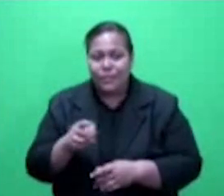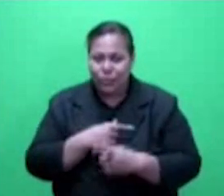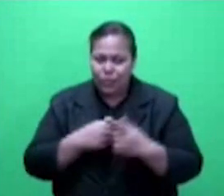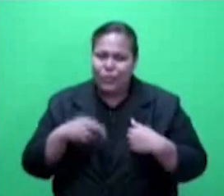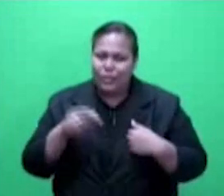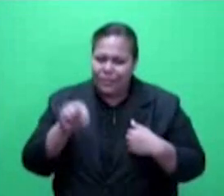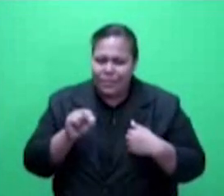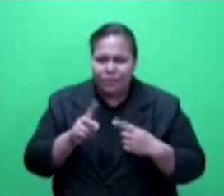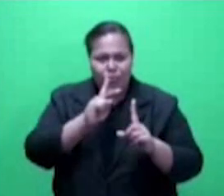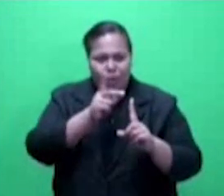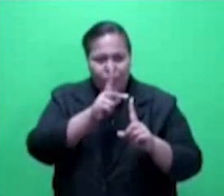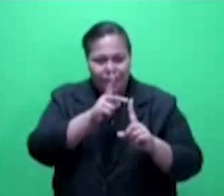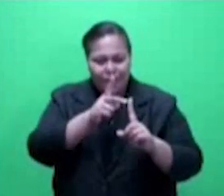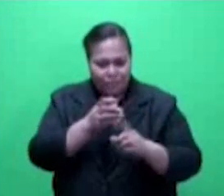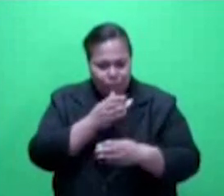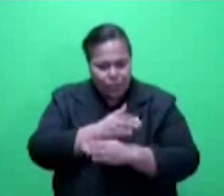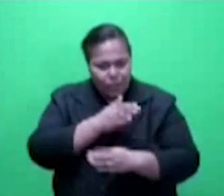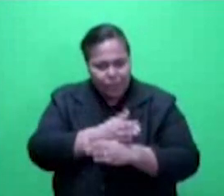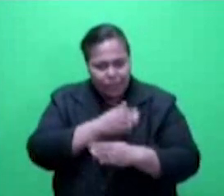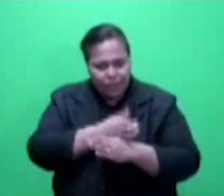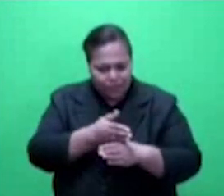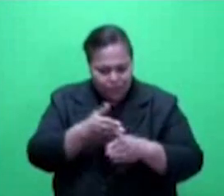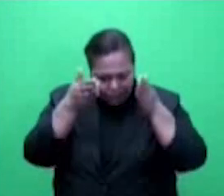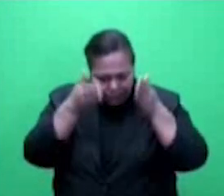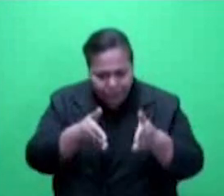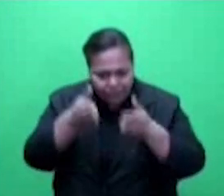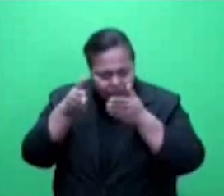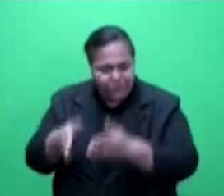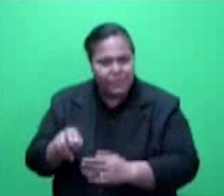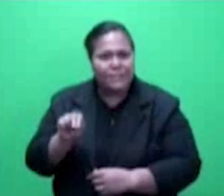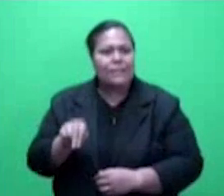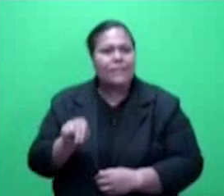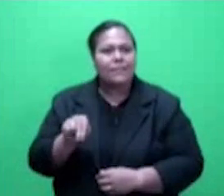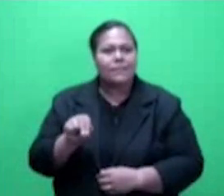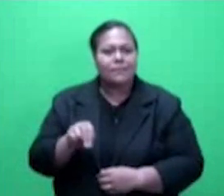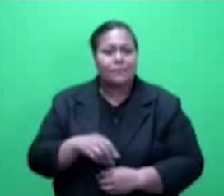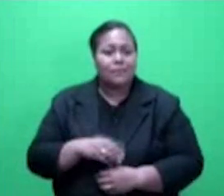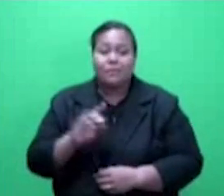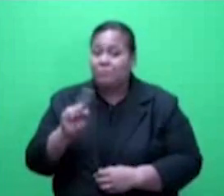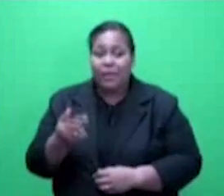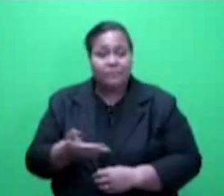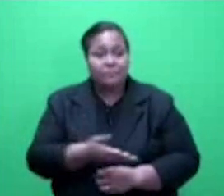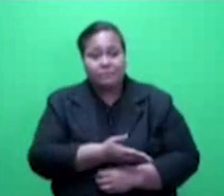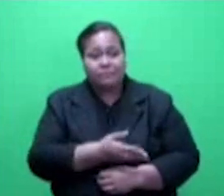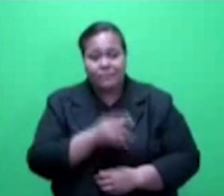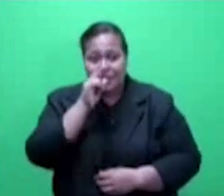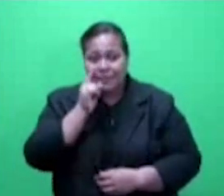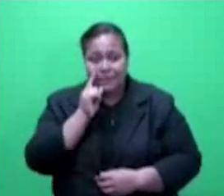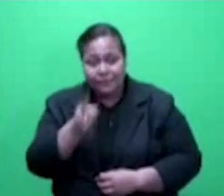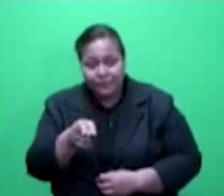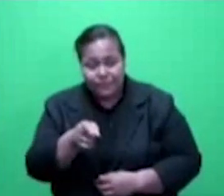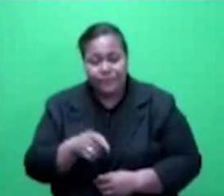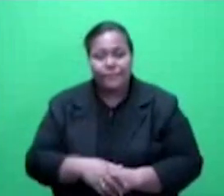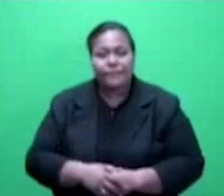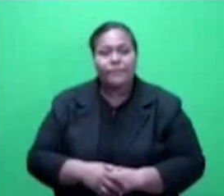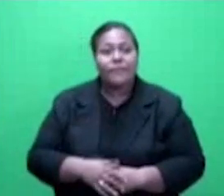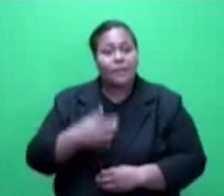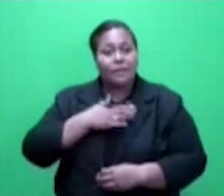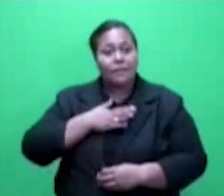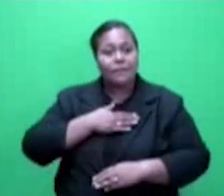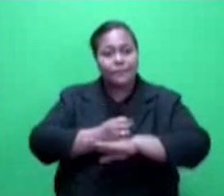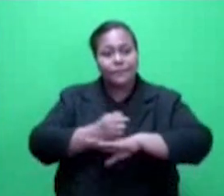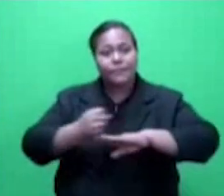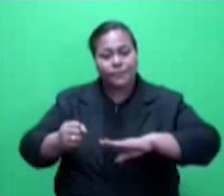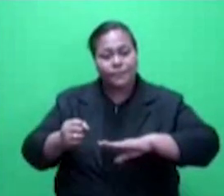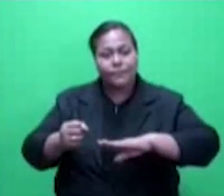our efforts where needed, which unfortunately the member on the other side cannot see. My government has come up with a response